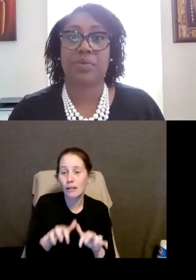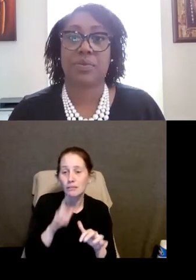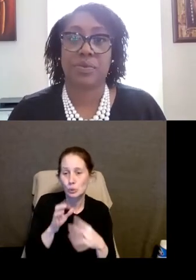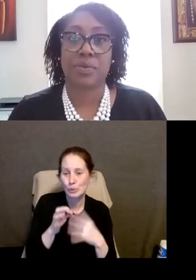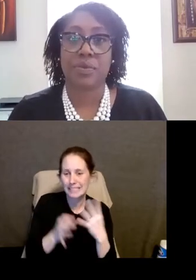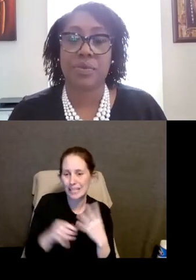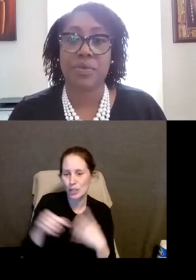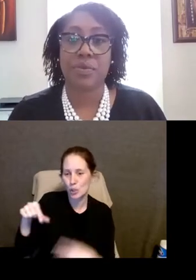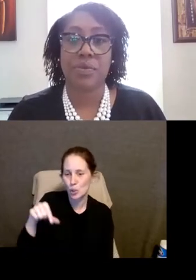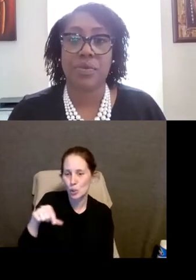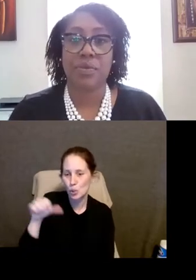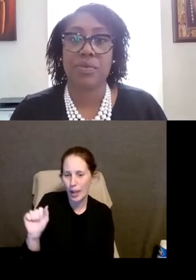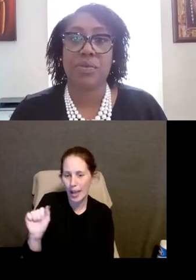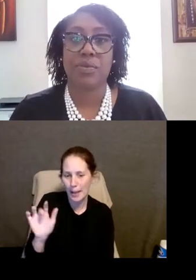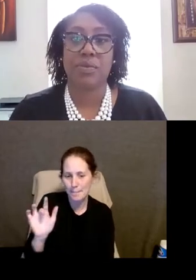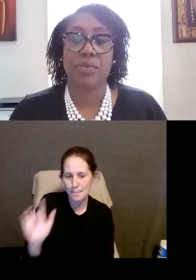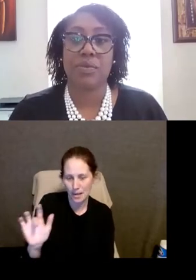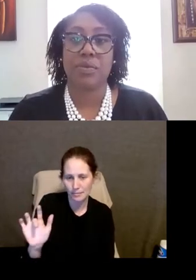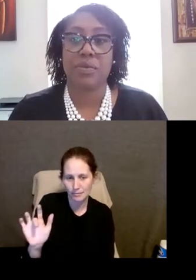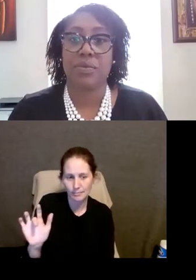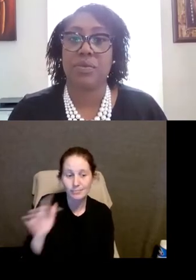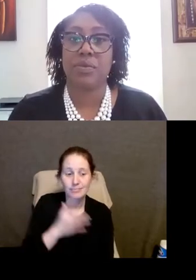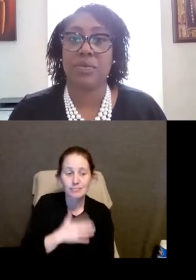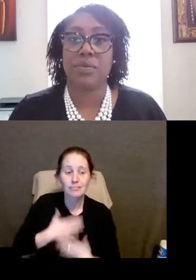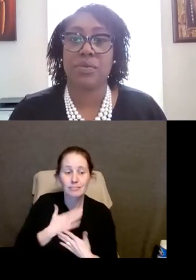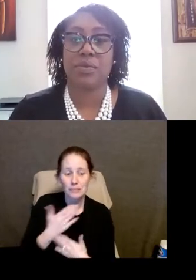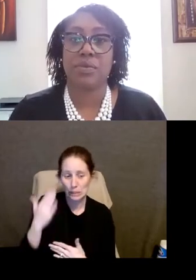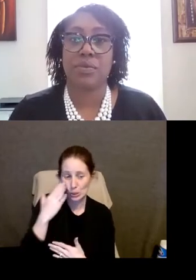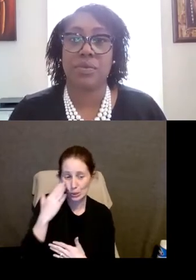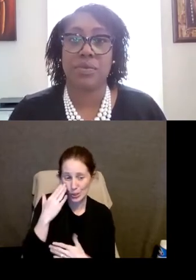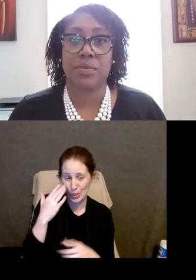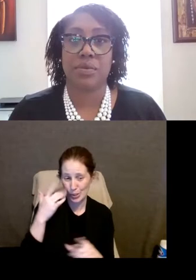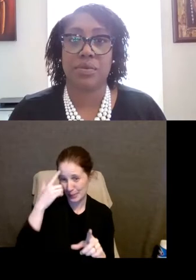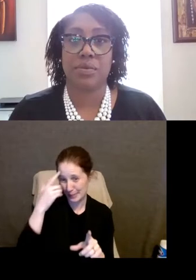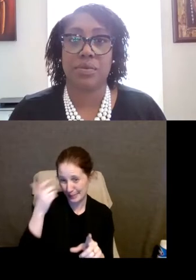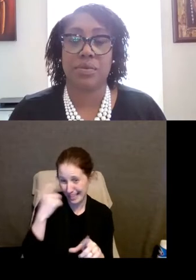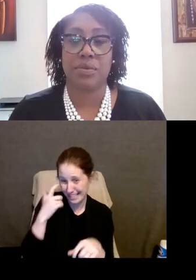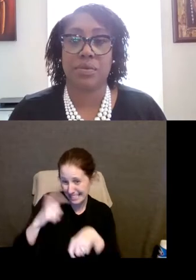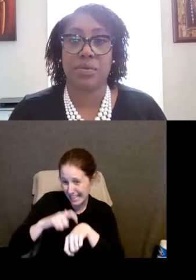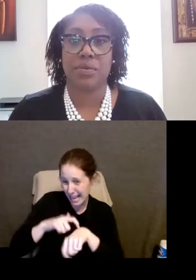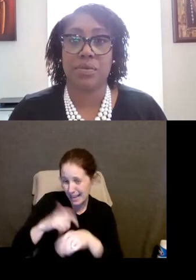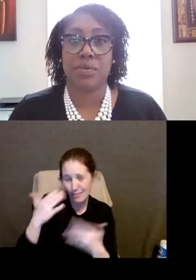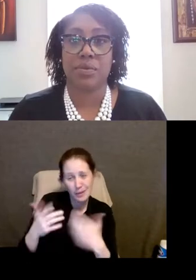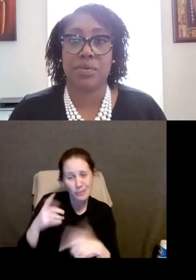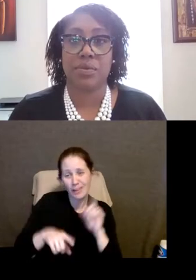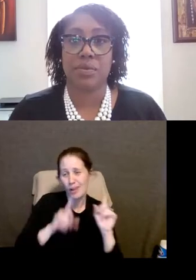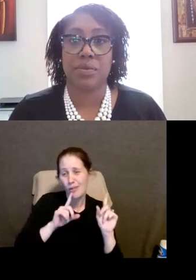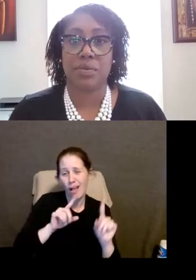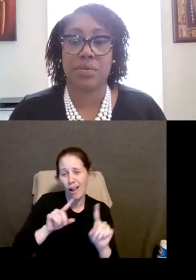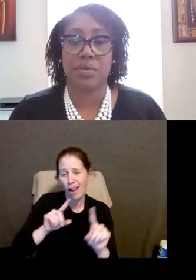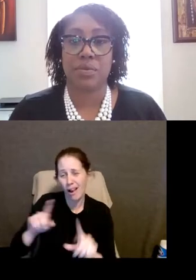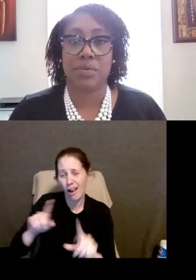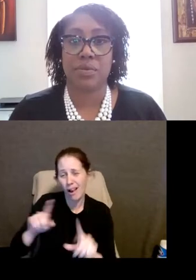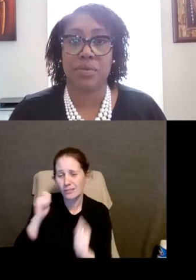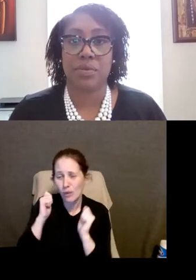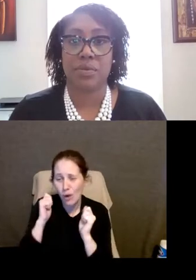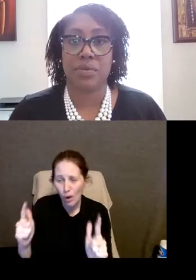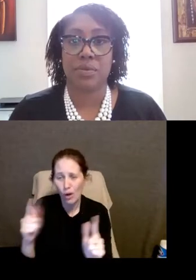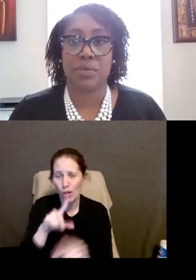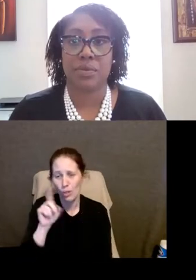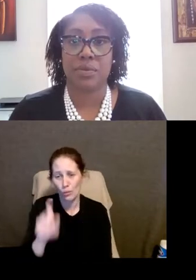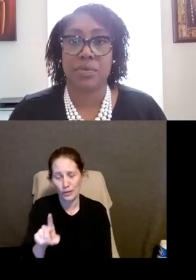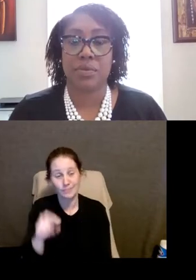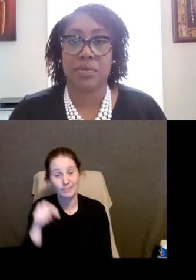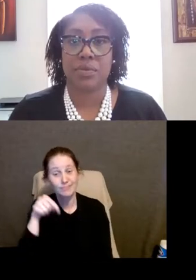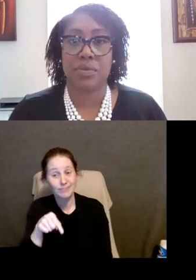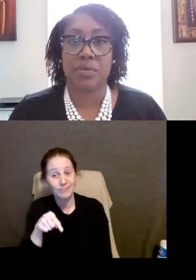same Q&A button on the Zoom panel, but please note that due to time constraints, we may not be able to respond to every question today. This webinar